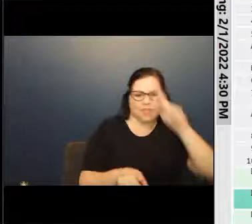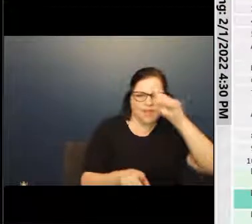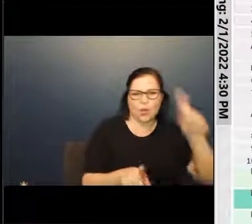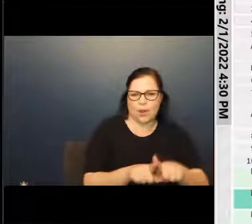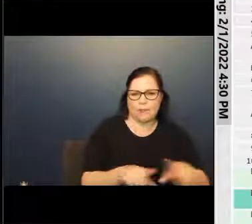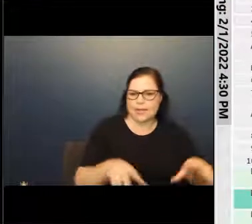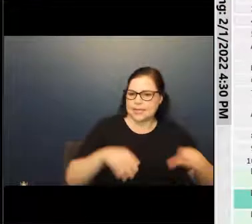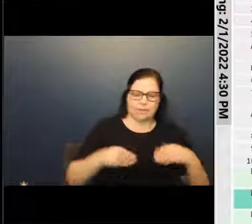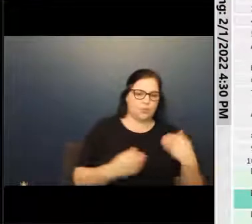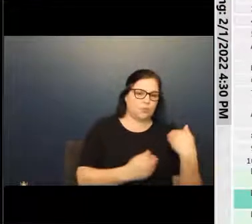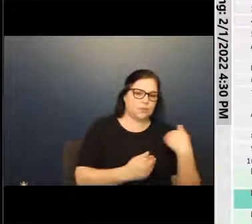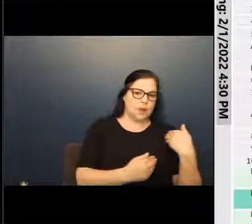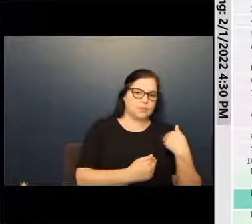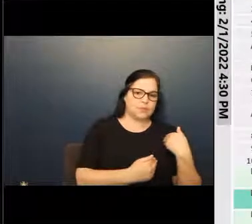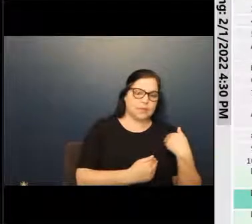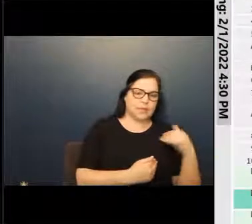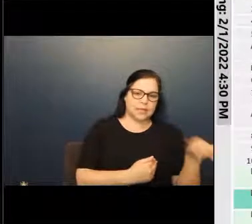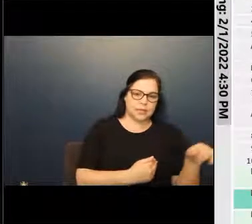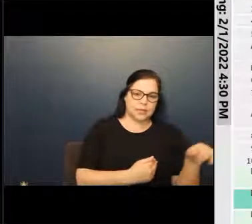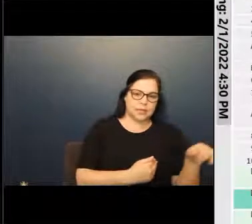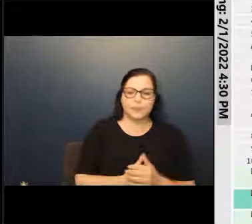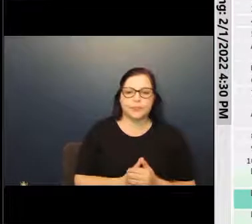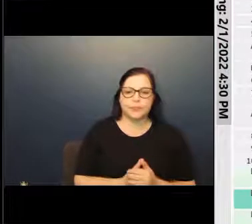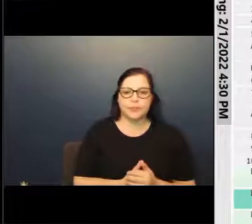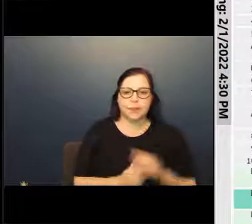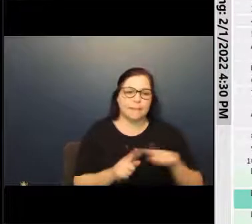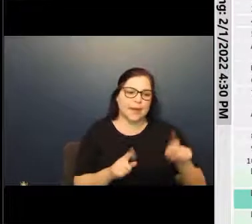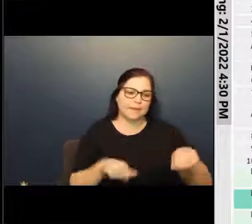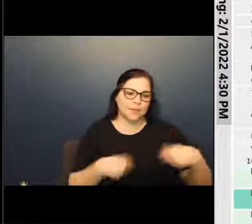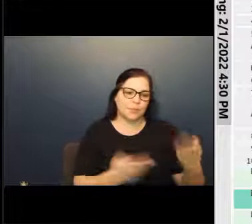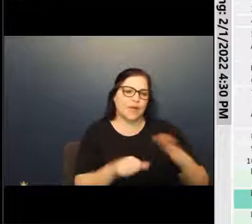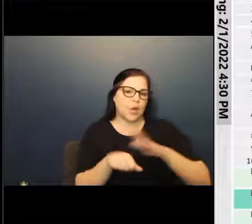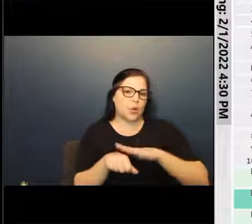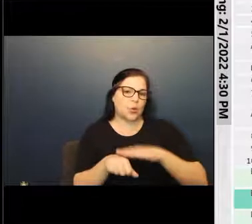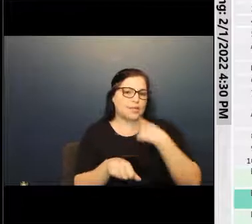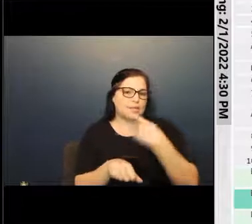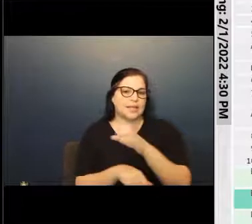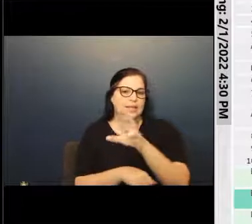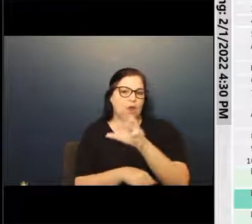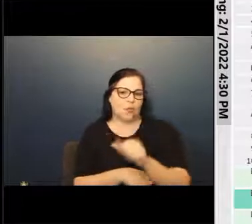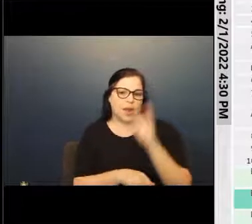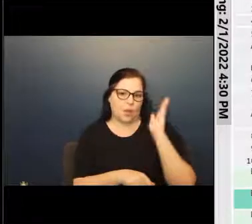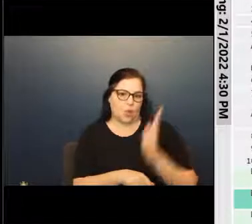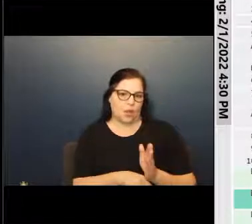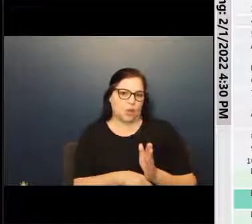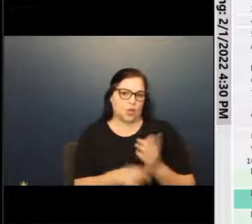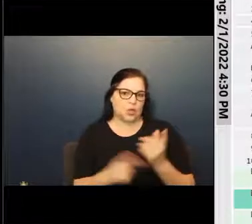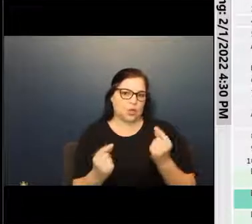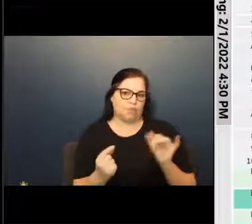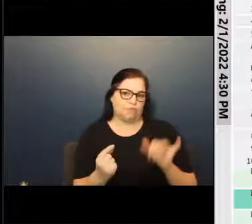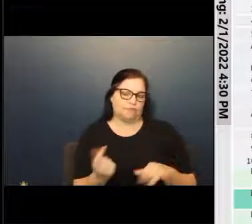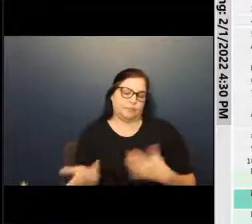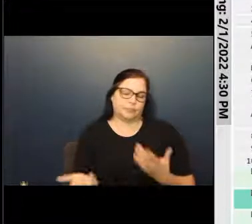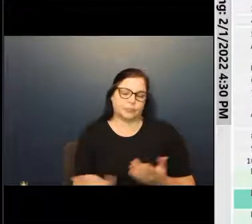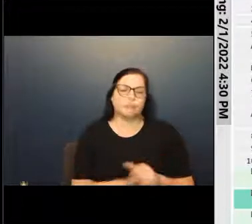take on the responsibilities of the lender as well. Um, and they would just have to provide notice to the CRA that that's what they intend to do. Um,